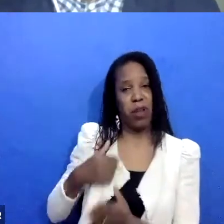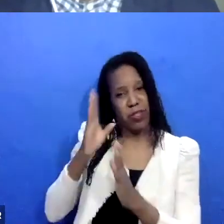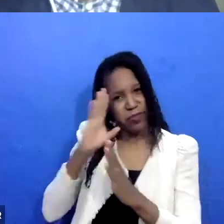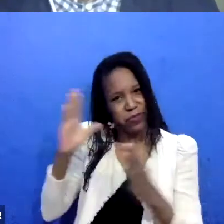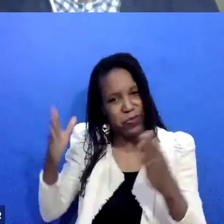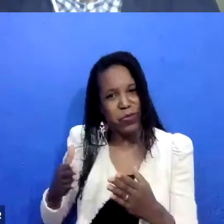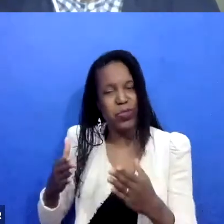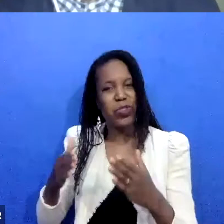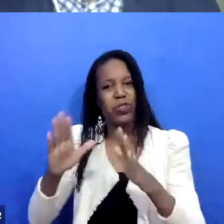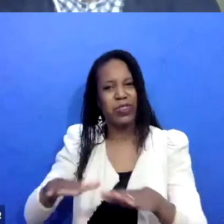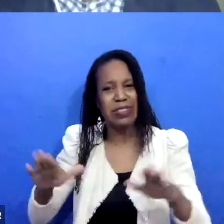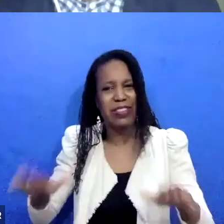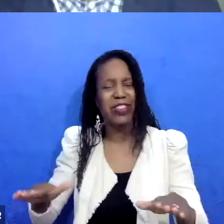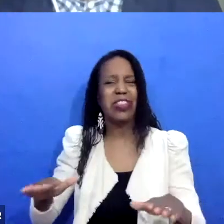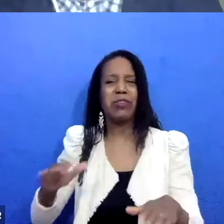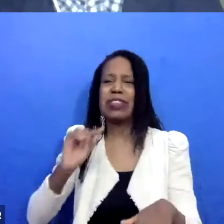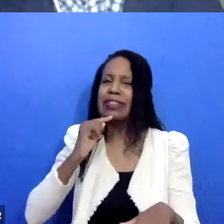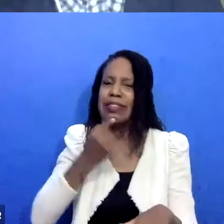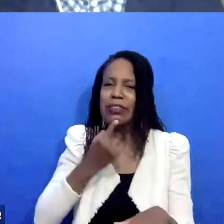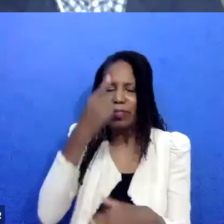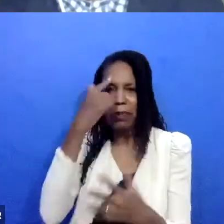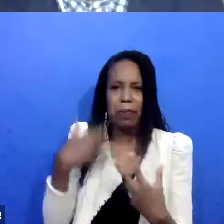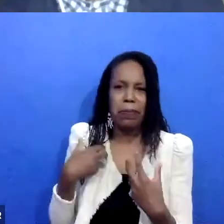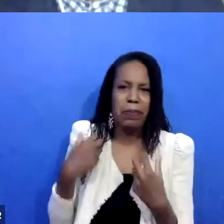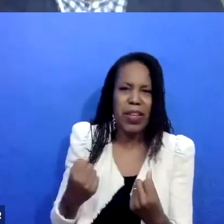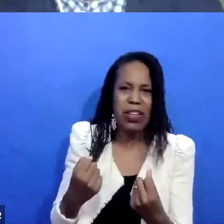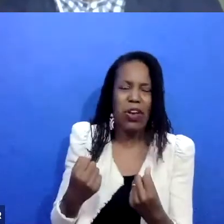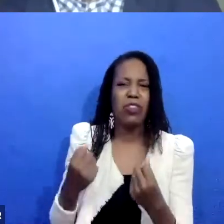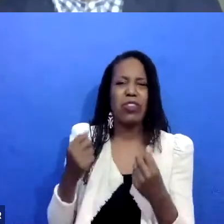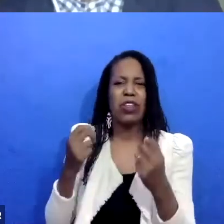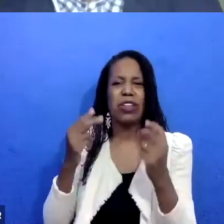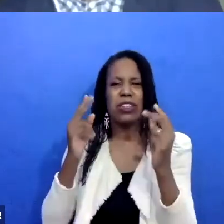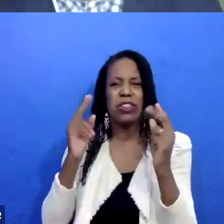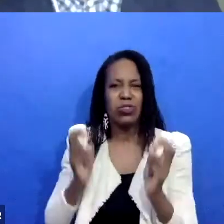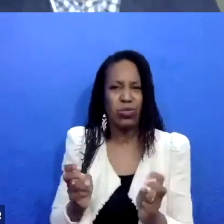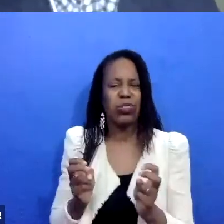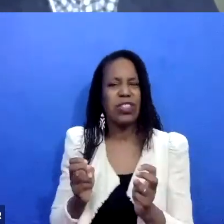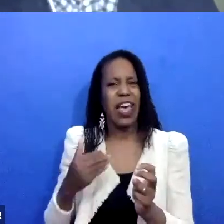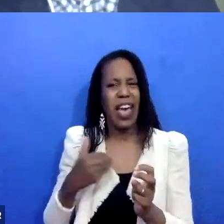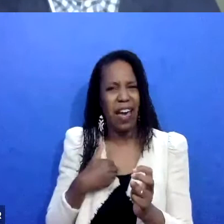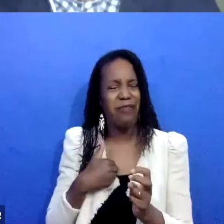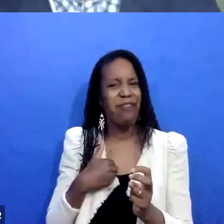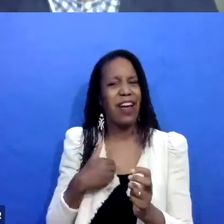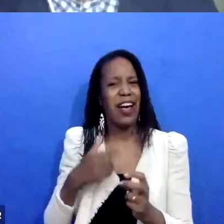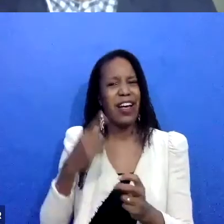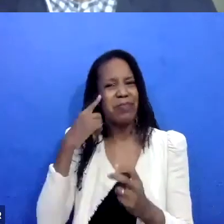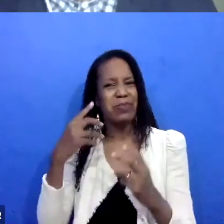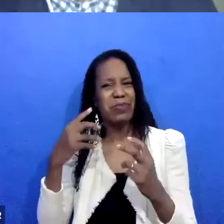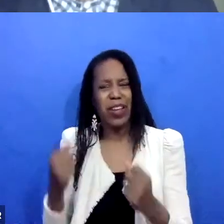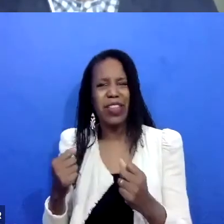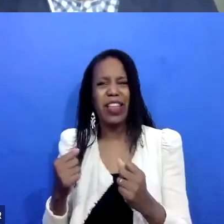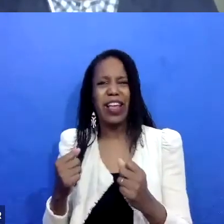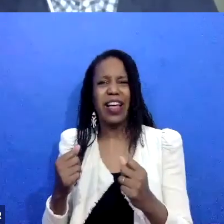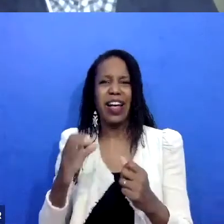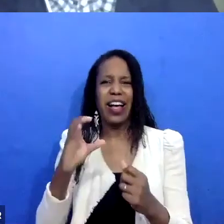with serious mental health issues. And I just don't think that there's a mental health collaborative court and maybe they should go to that instead. And, and she said, you